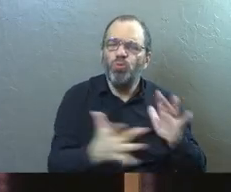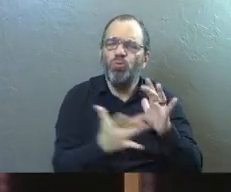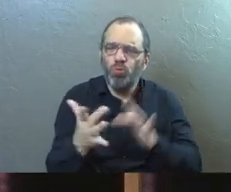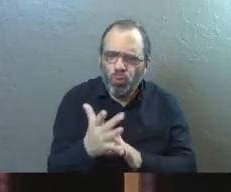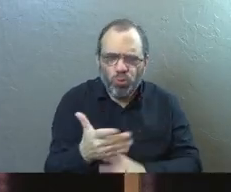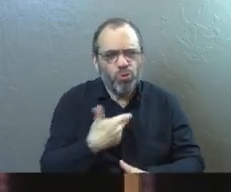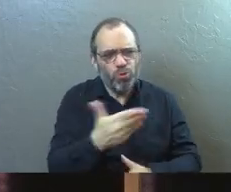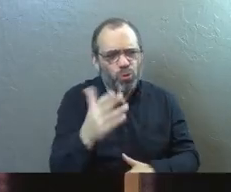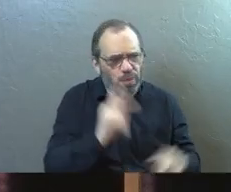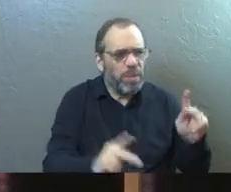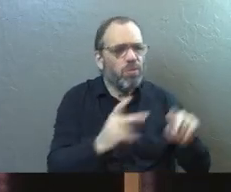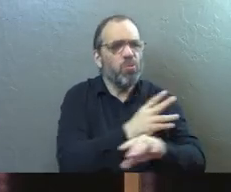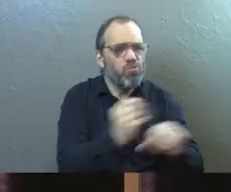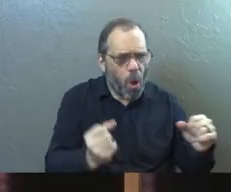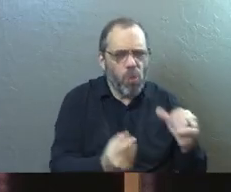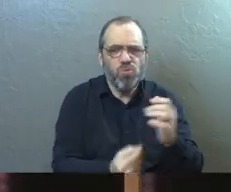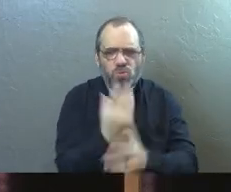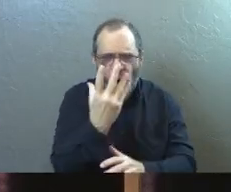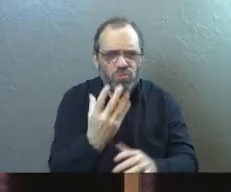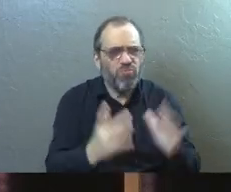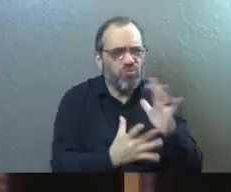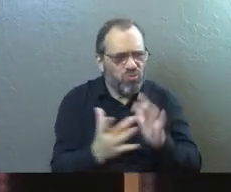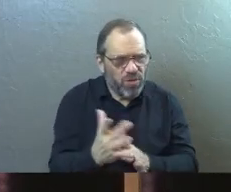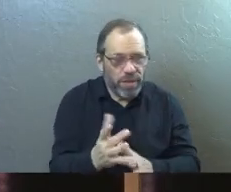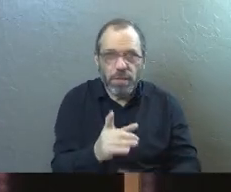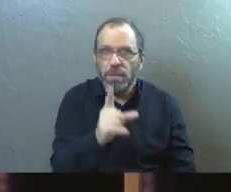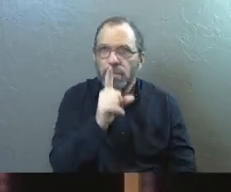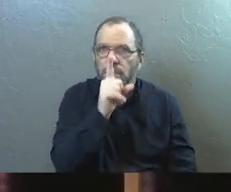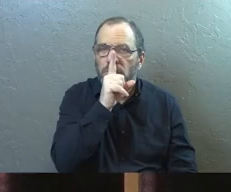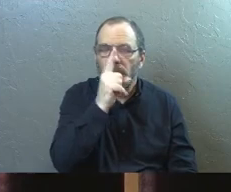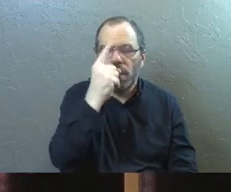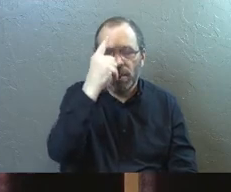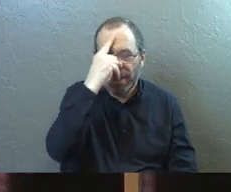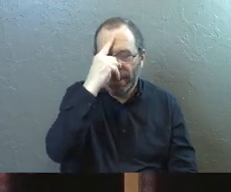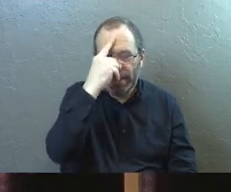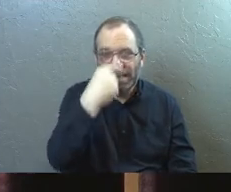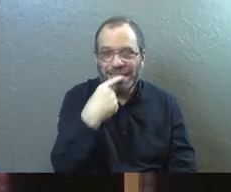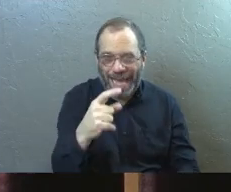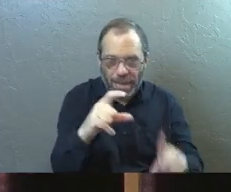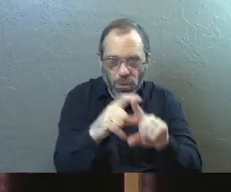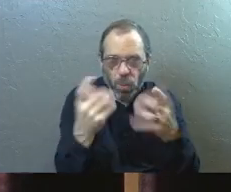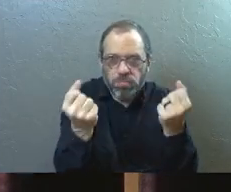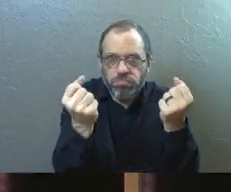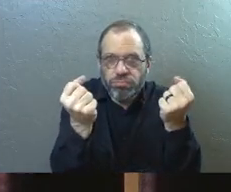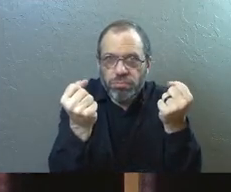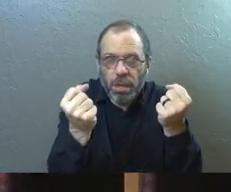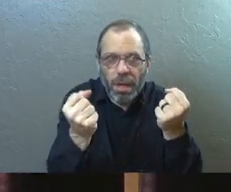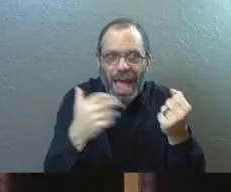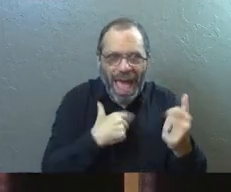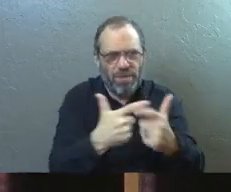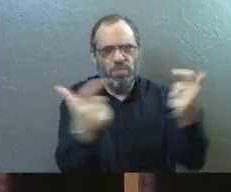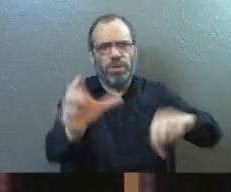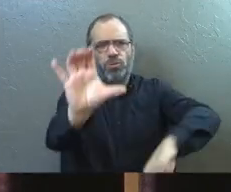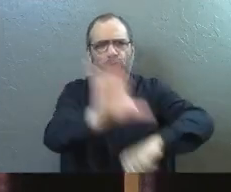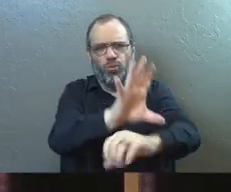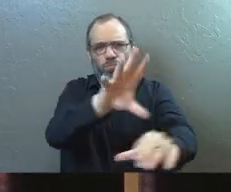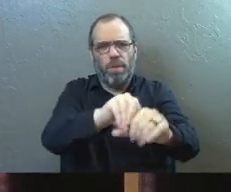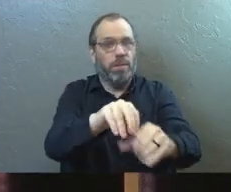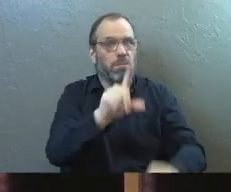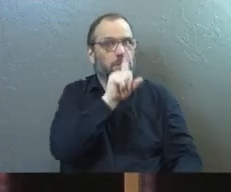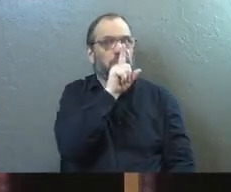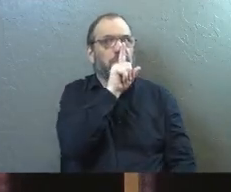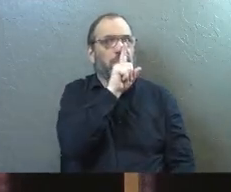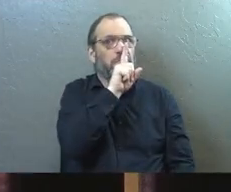people find Jesus, helping people grow in Jesus. I would never in my speech, my pastor's speech, have told you having a big church was part of it.